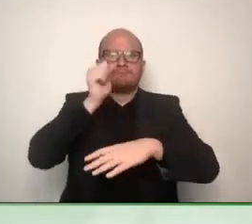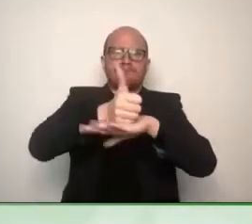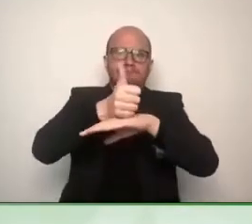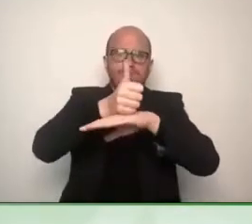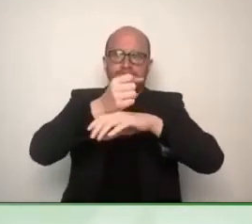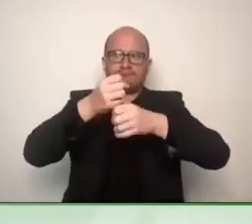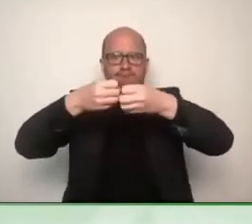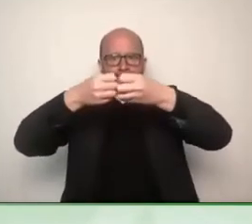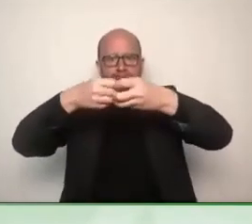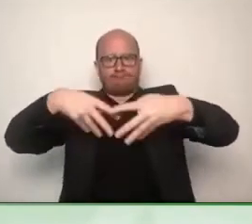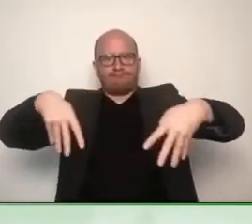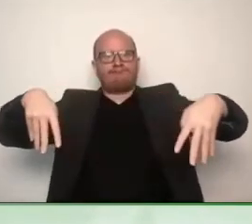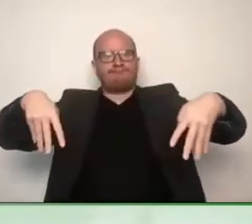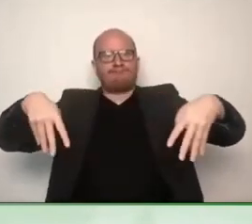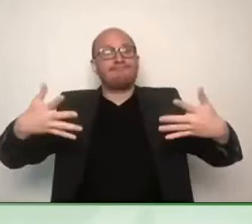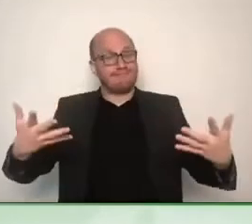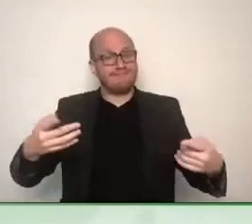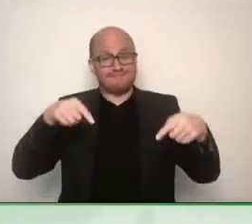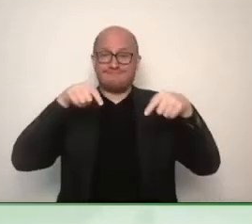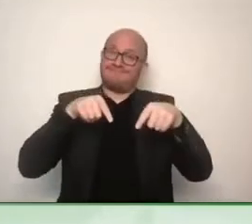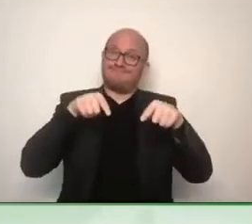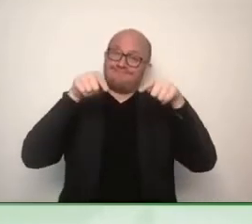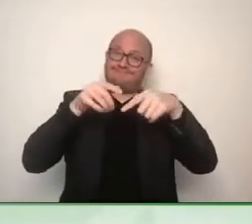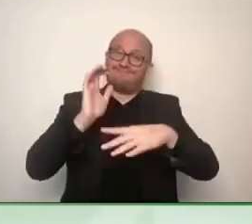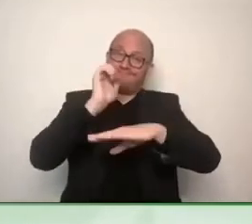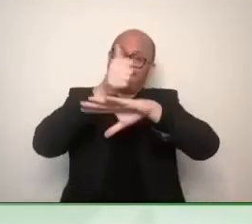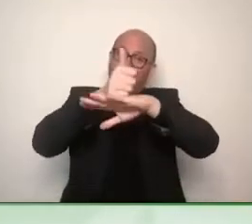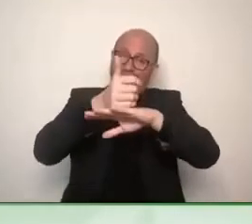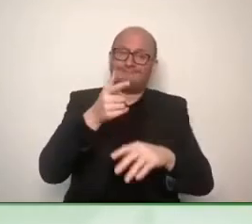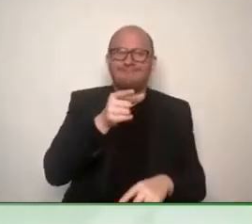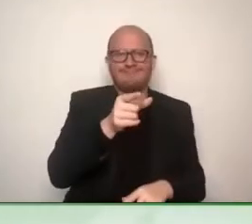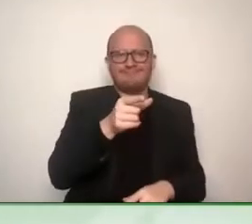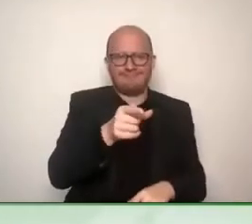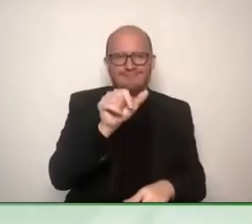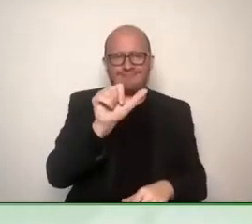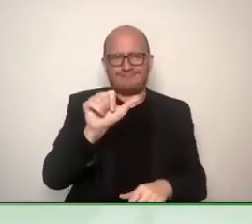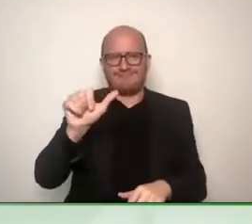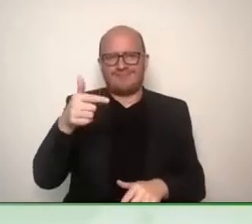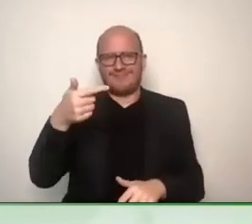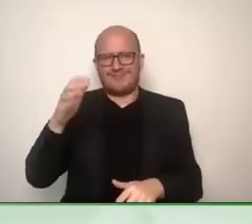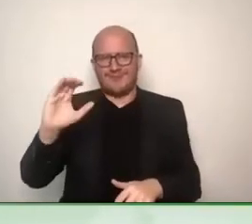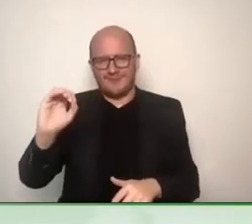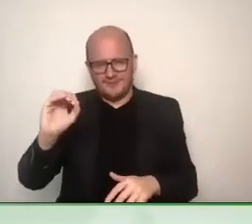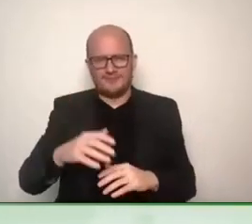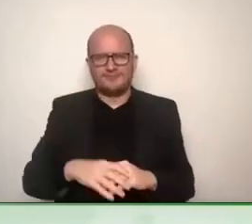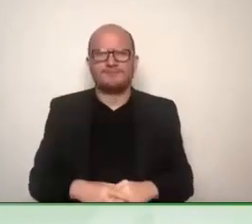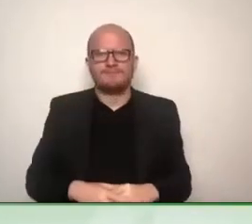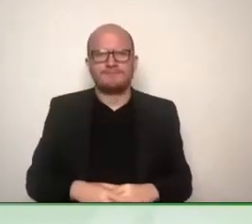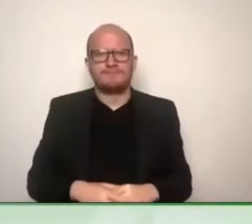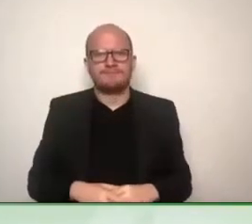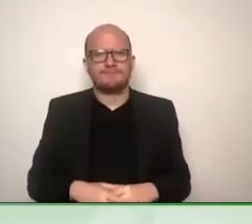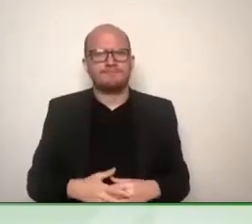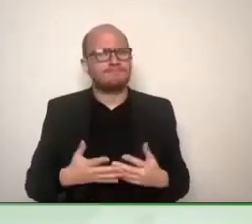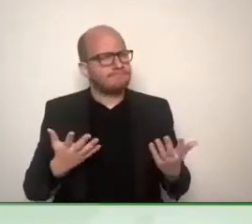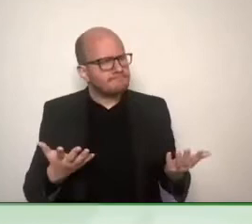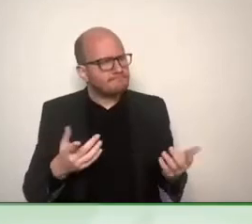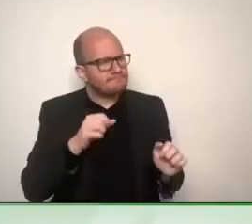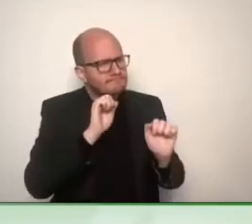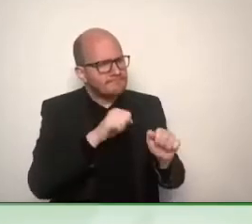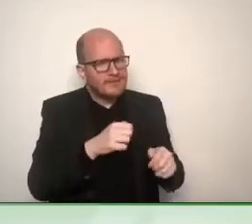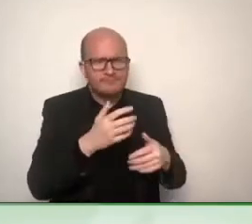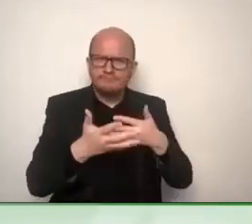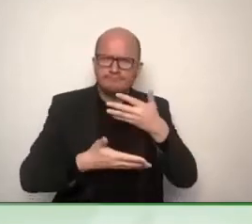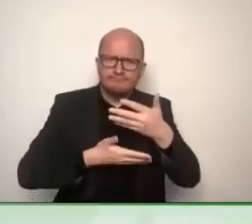mentioned so many global challenges. Can you tell us two, three of those that we get a notion of which direction association